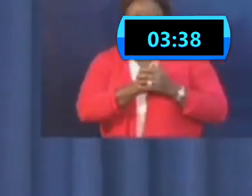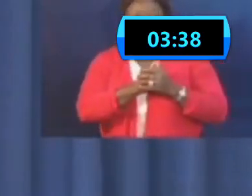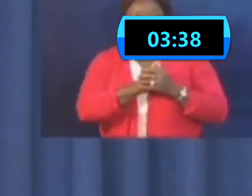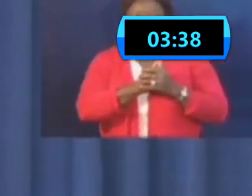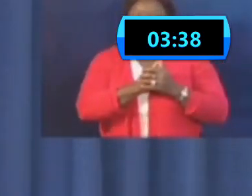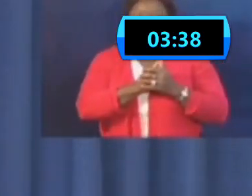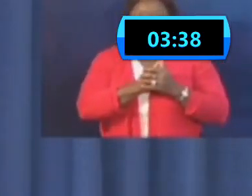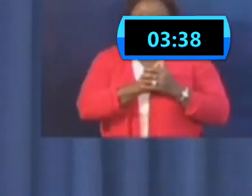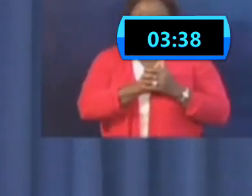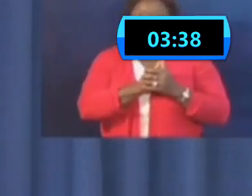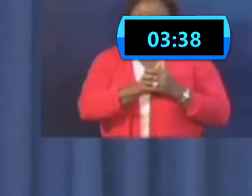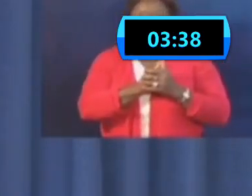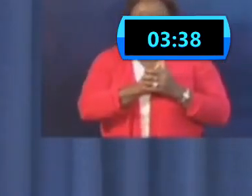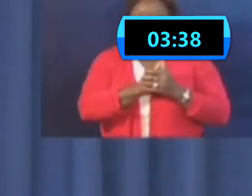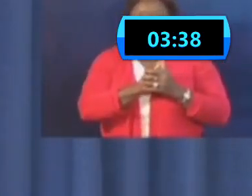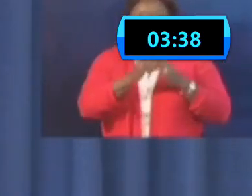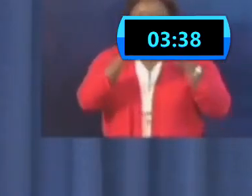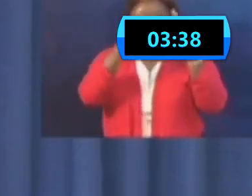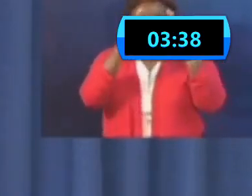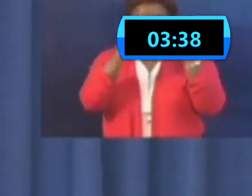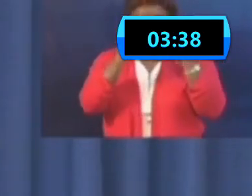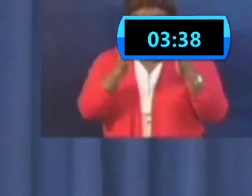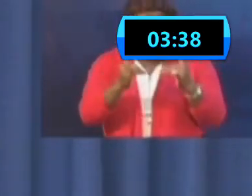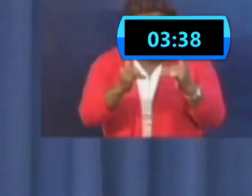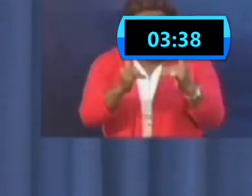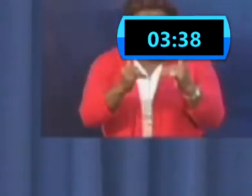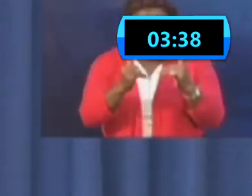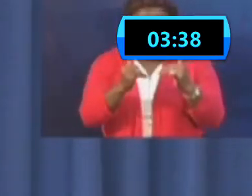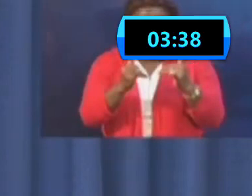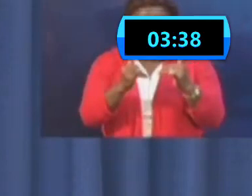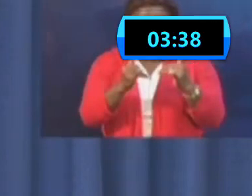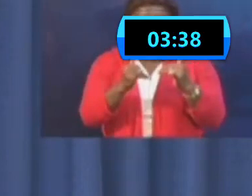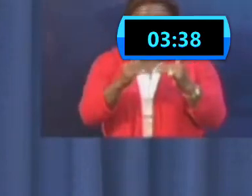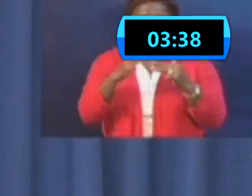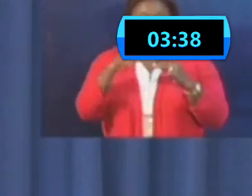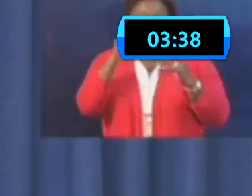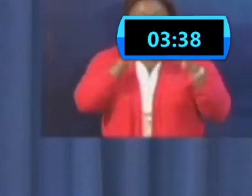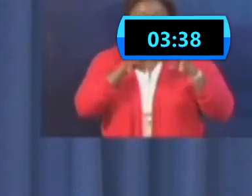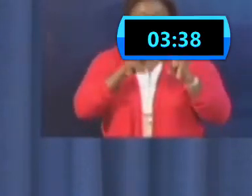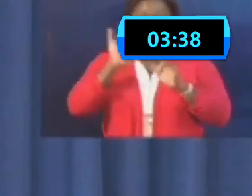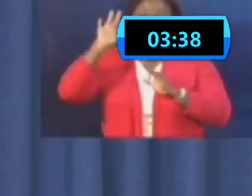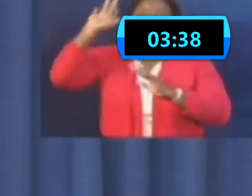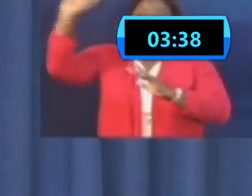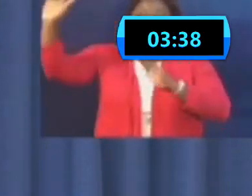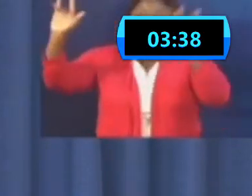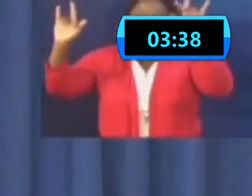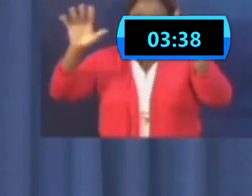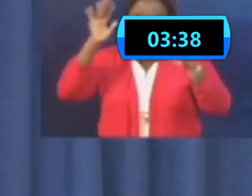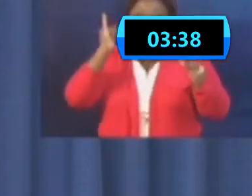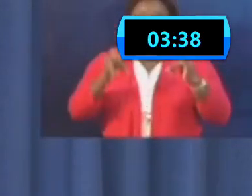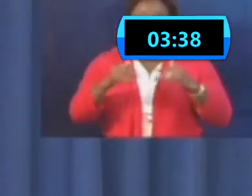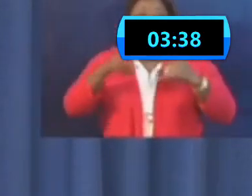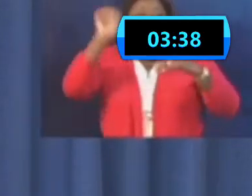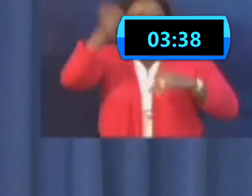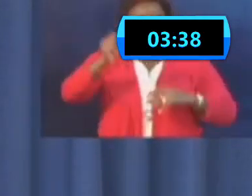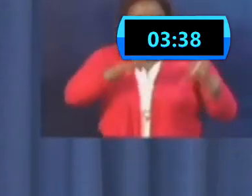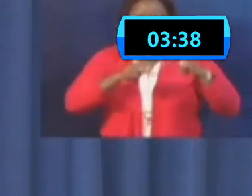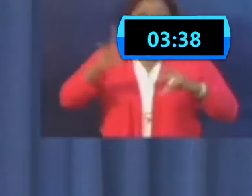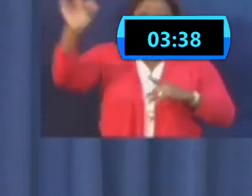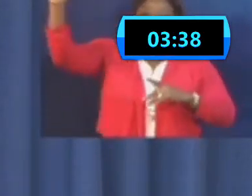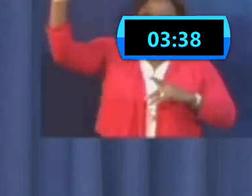our case to keep people outside has been considerably reduced and we will grant the exemptions in a much